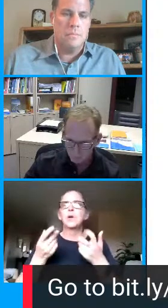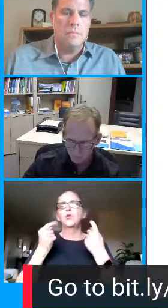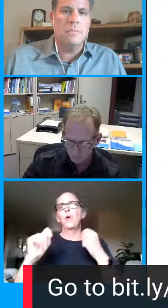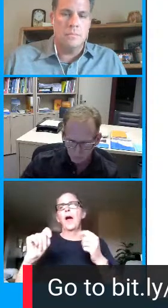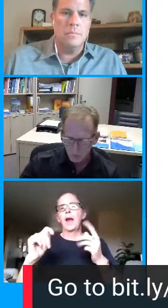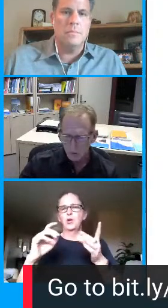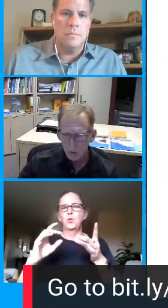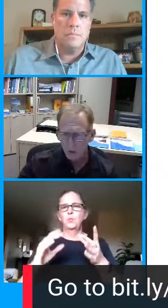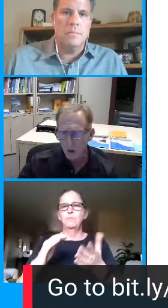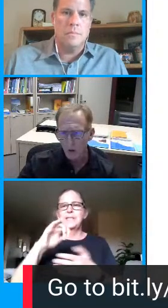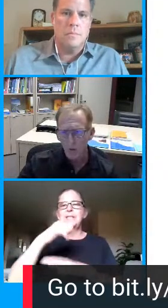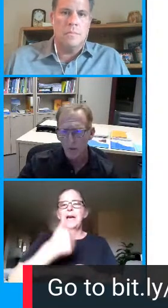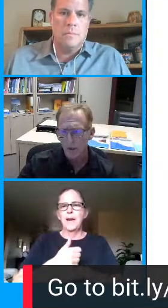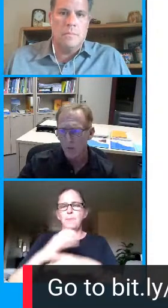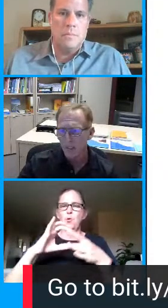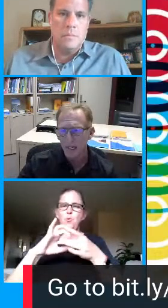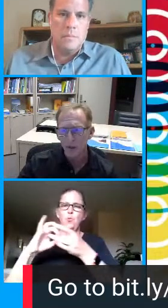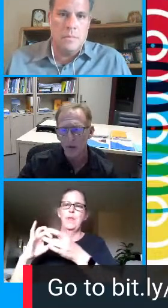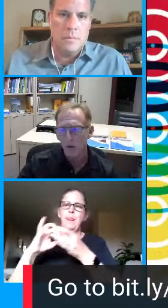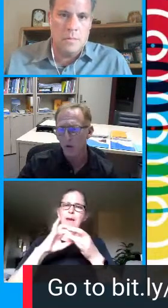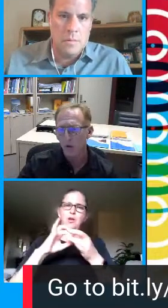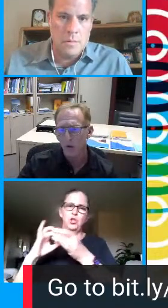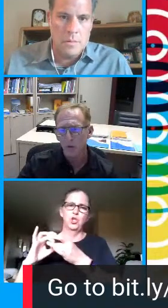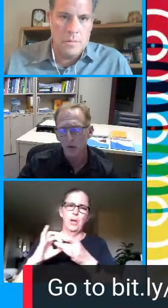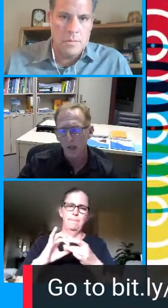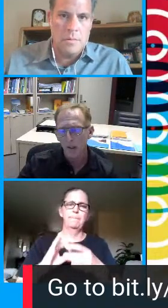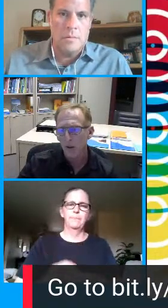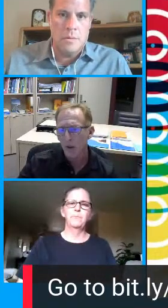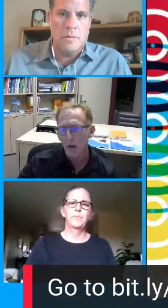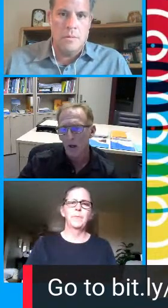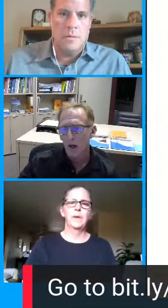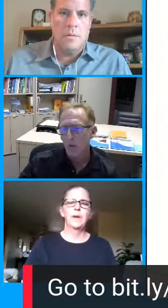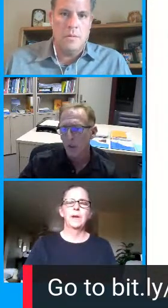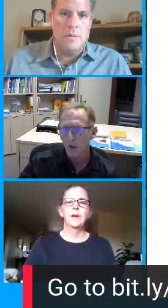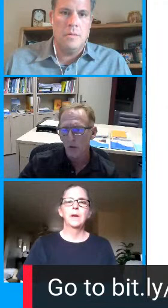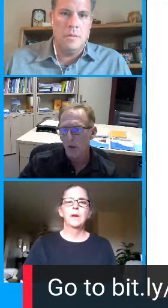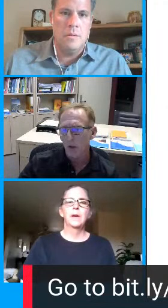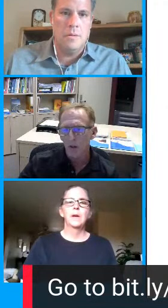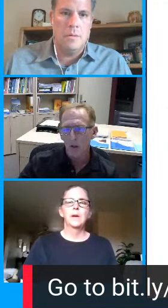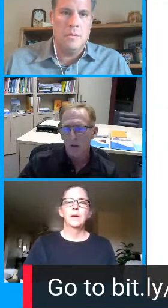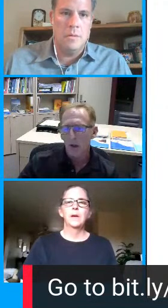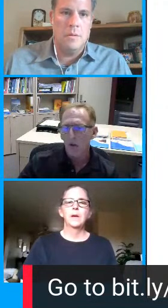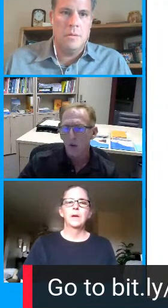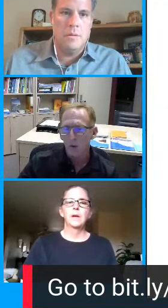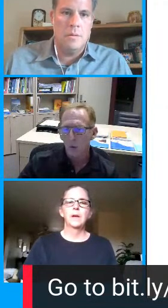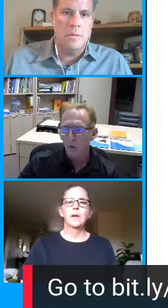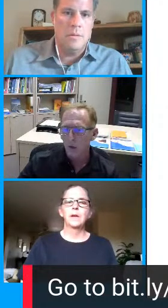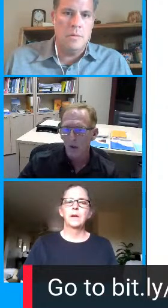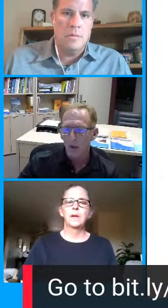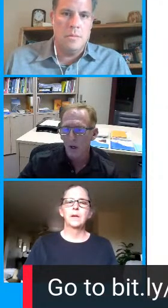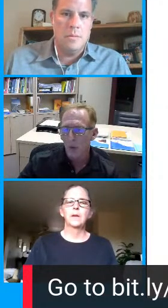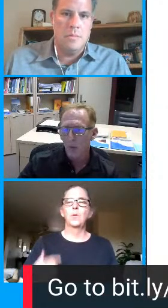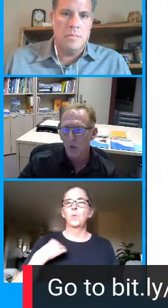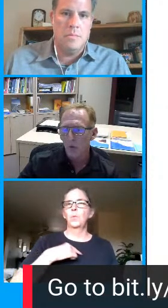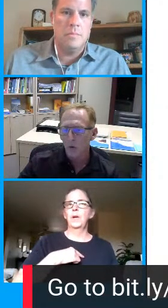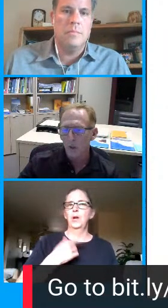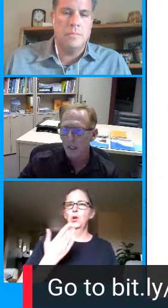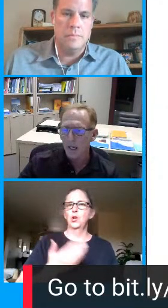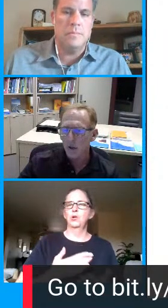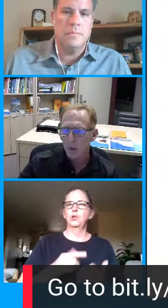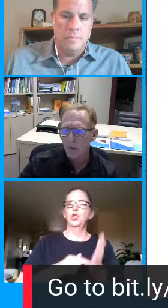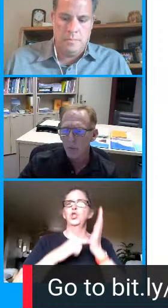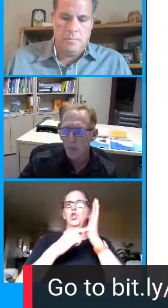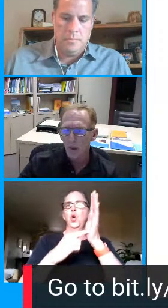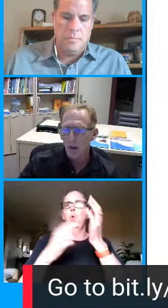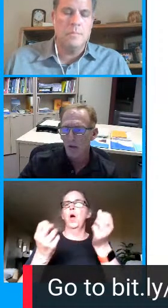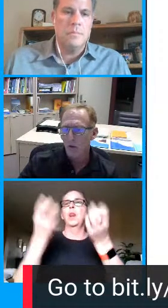along with um engaging students we've trained teachers on lots of tools that are going to help them with student